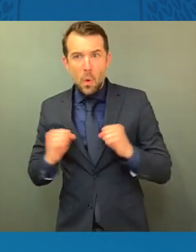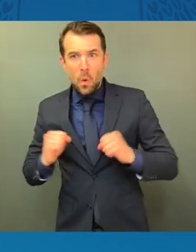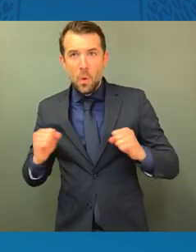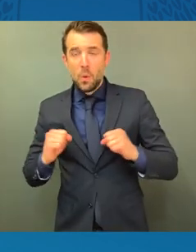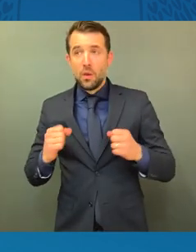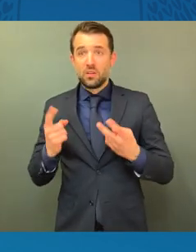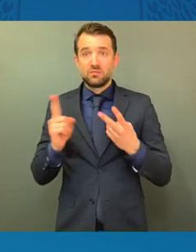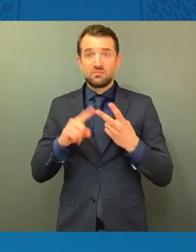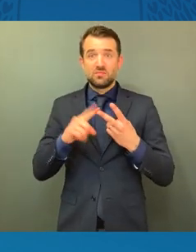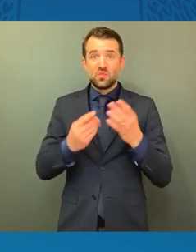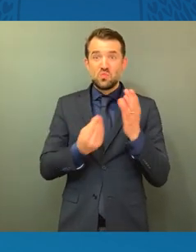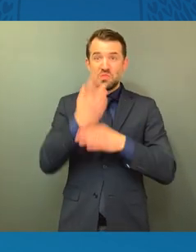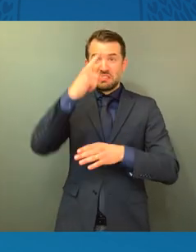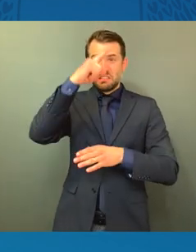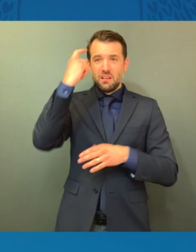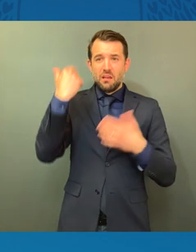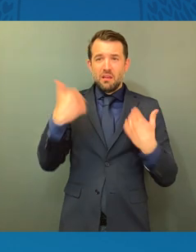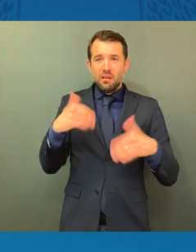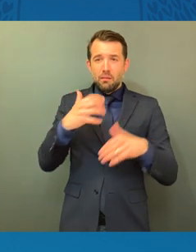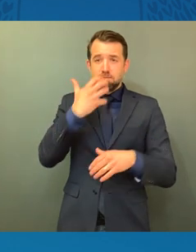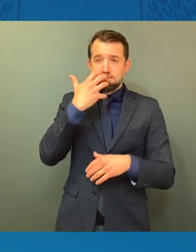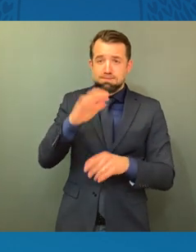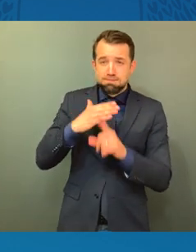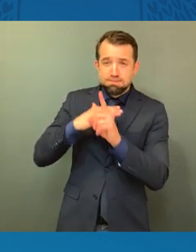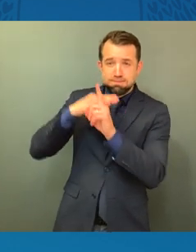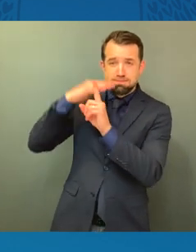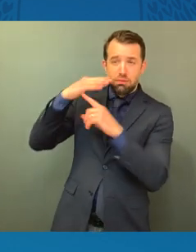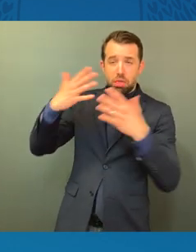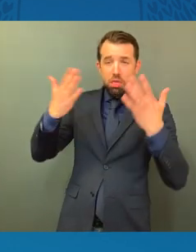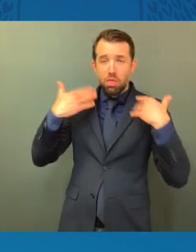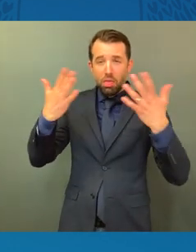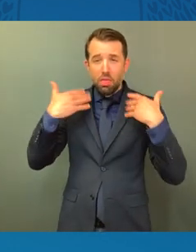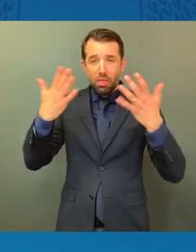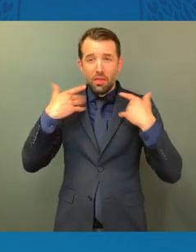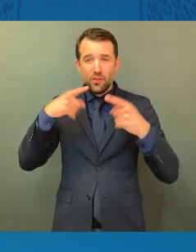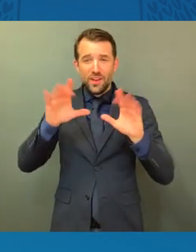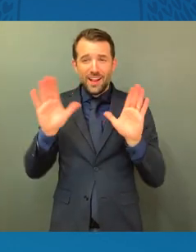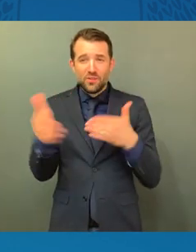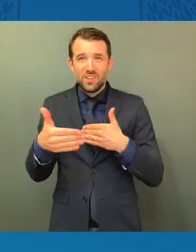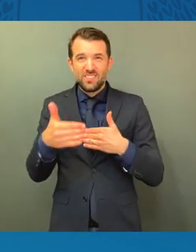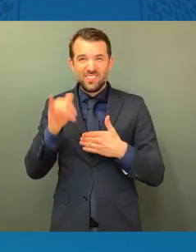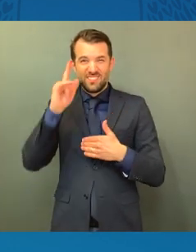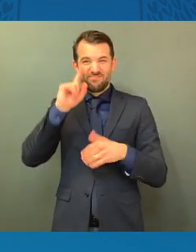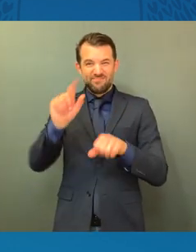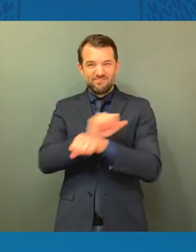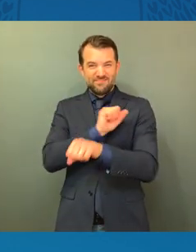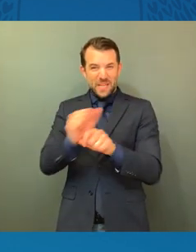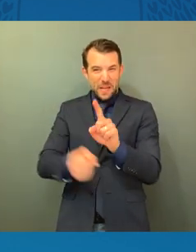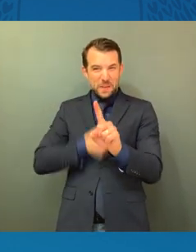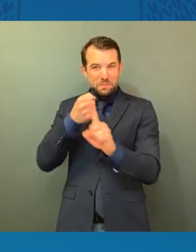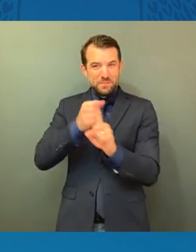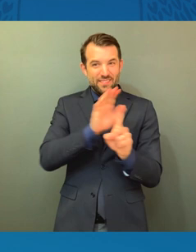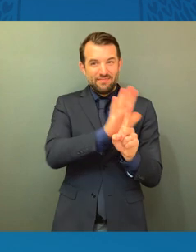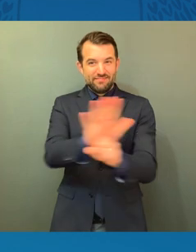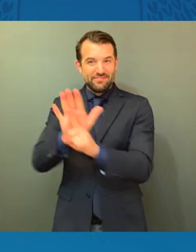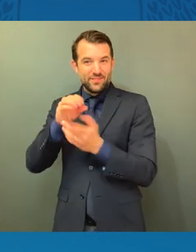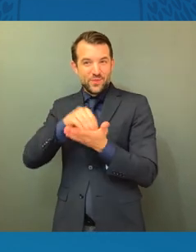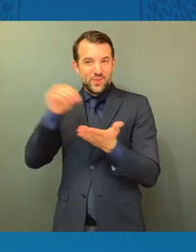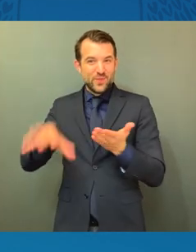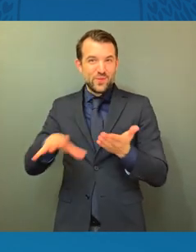and approaching the summer. And, of course, that harms our students and their ability to concentrate